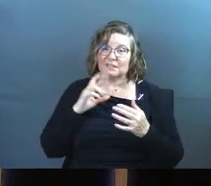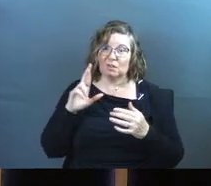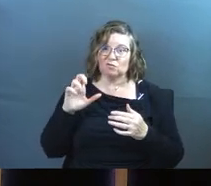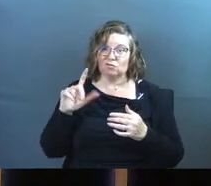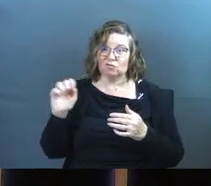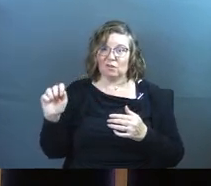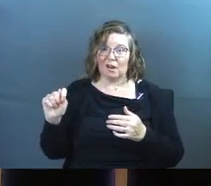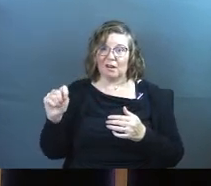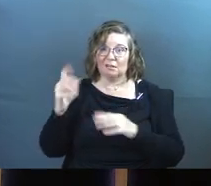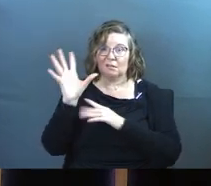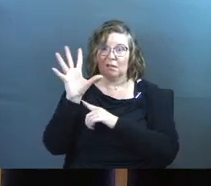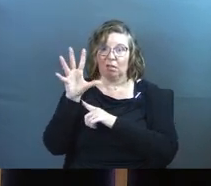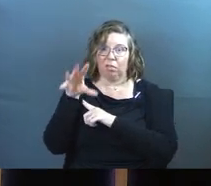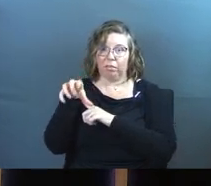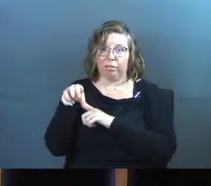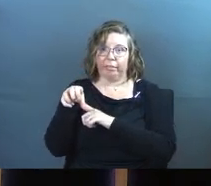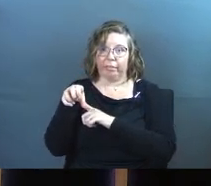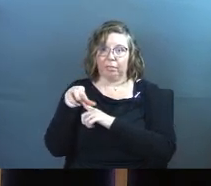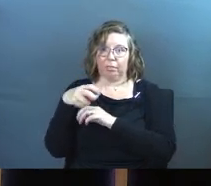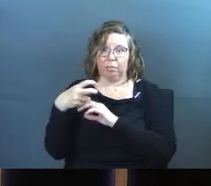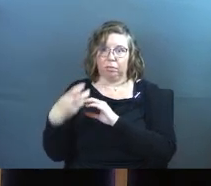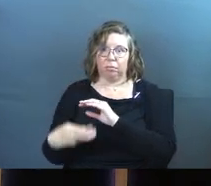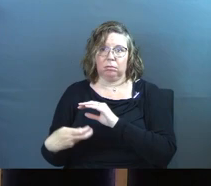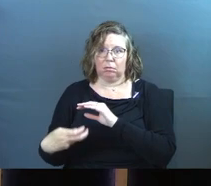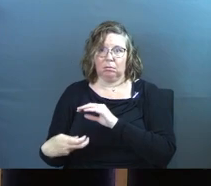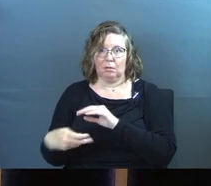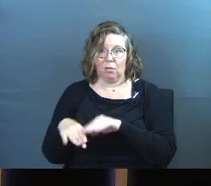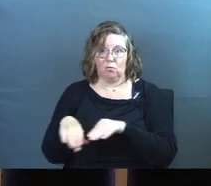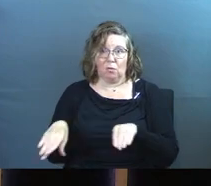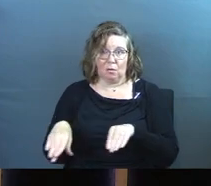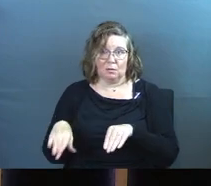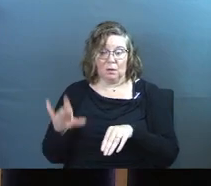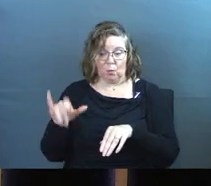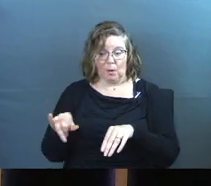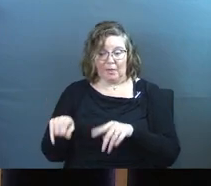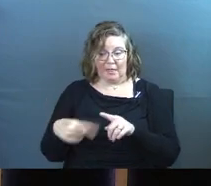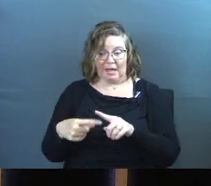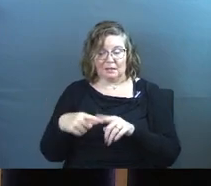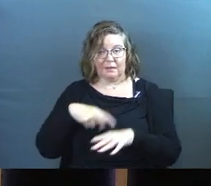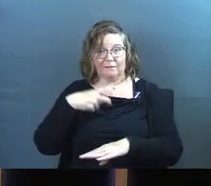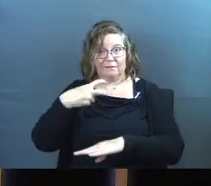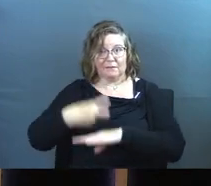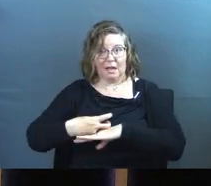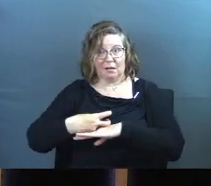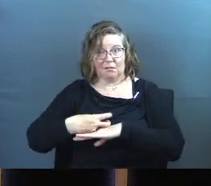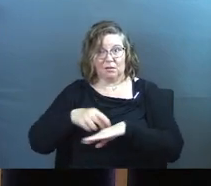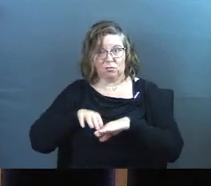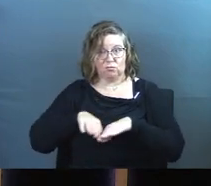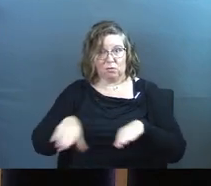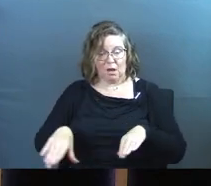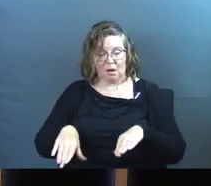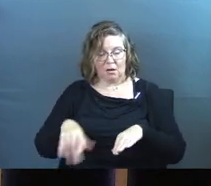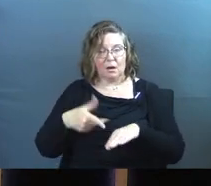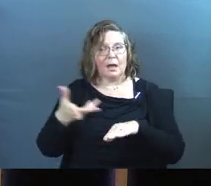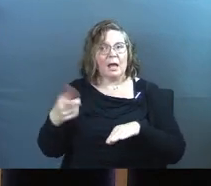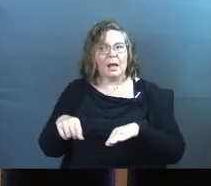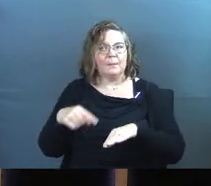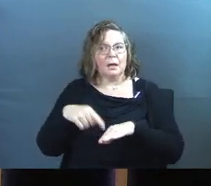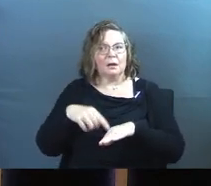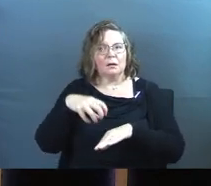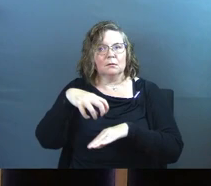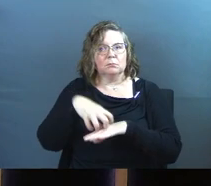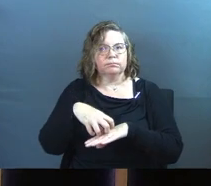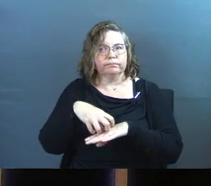rotted on the vine, yes? And it would just fall into the ground. Now, when that stuff fell to the ground, what would have happened